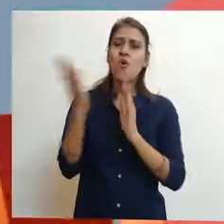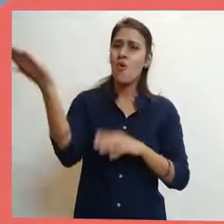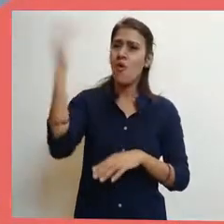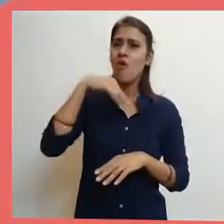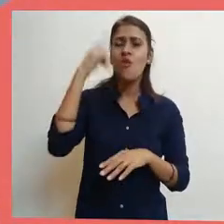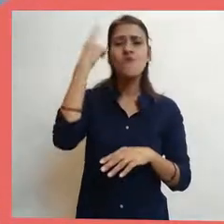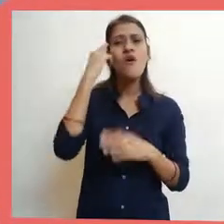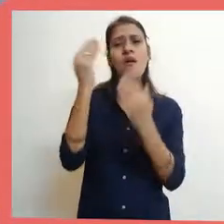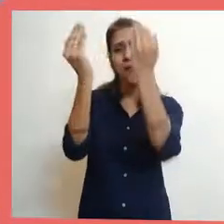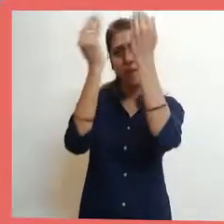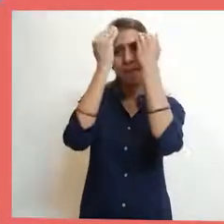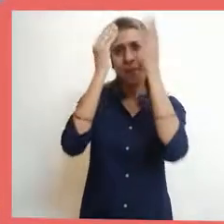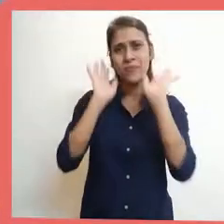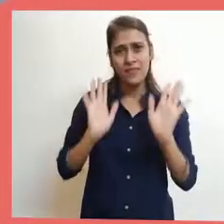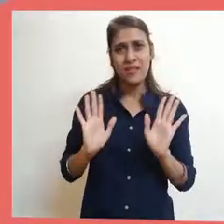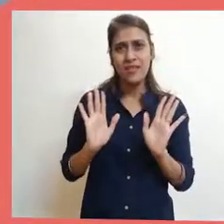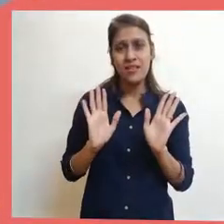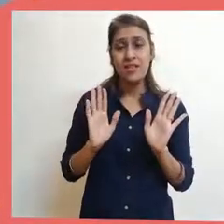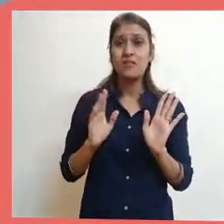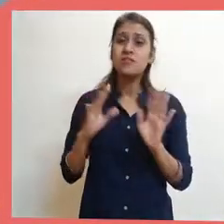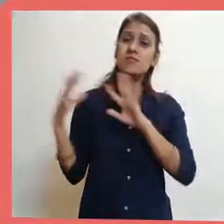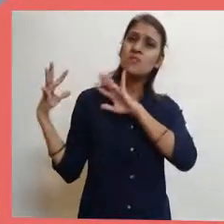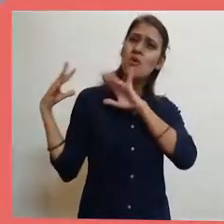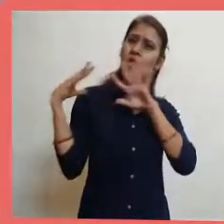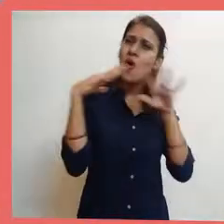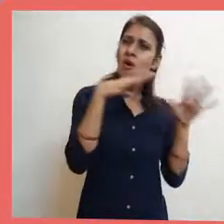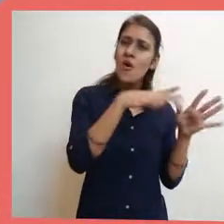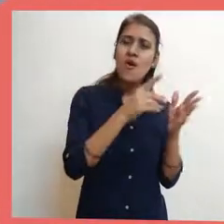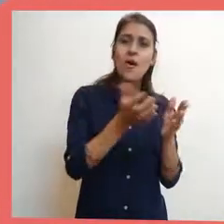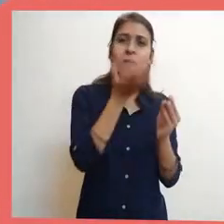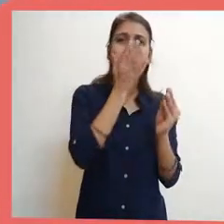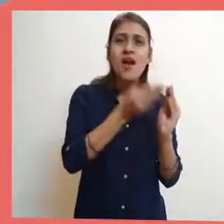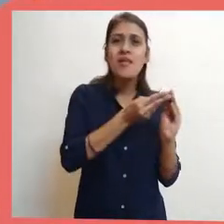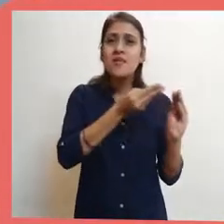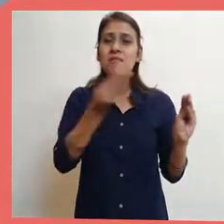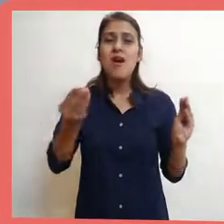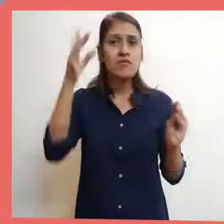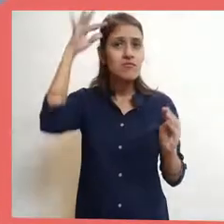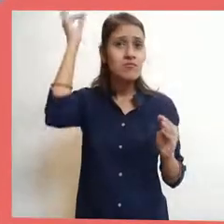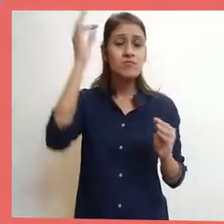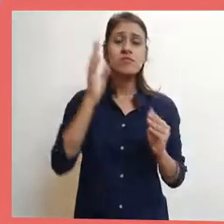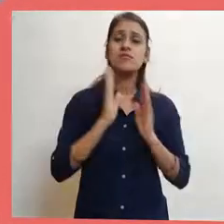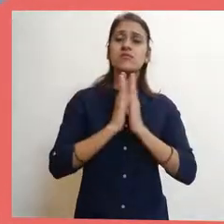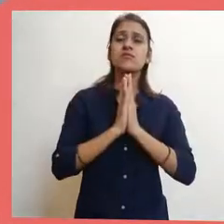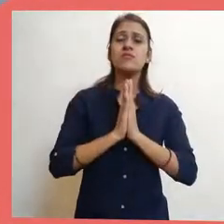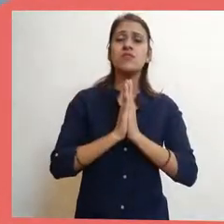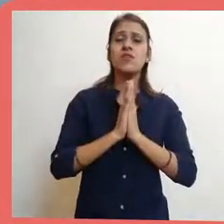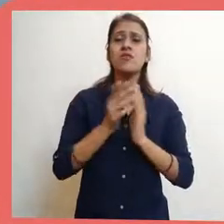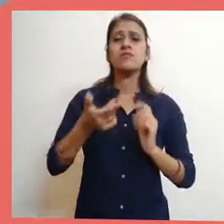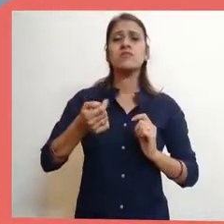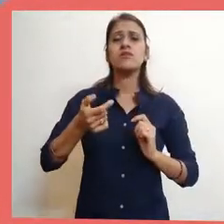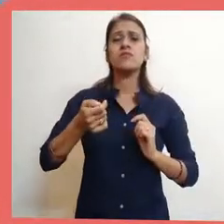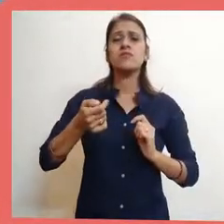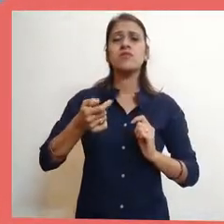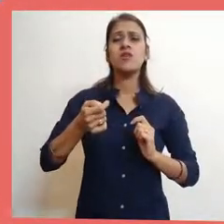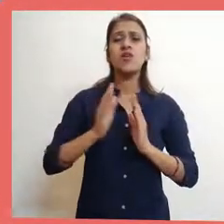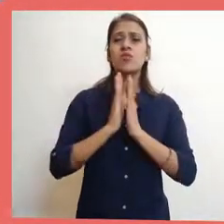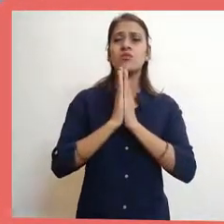So happy was the farmer that he told his wife who summoned the village priest to bless their fortune.